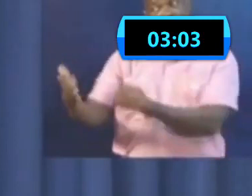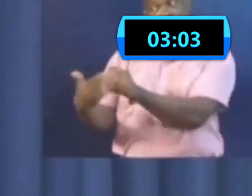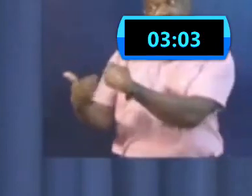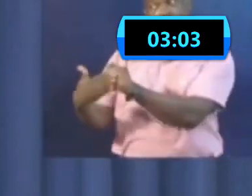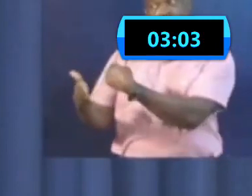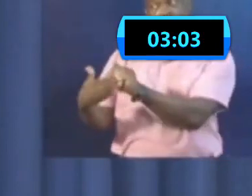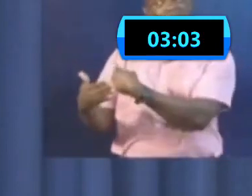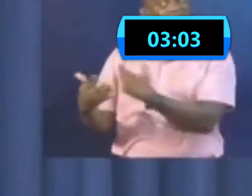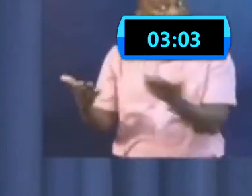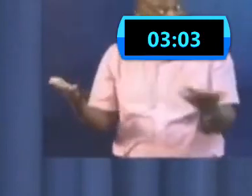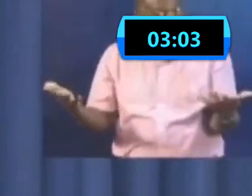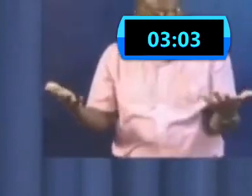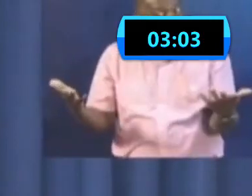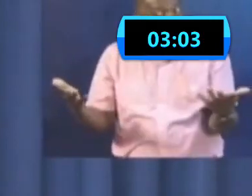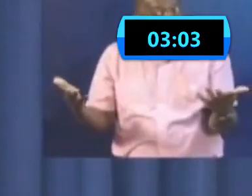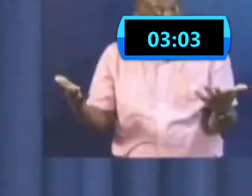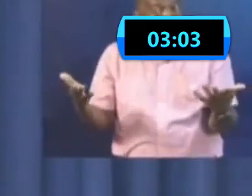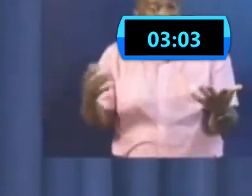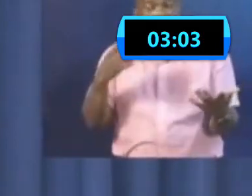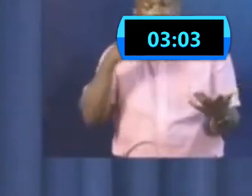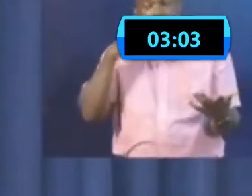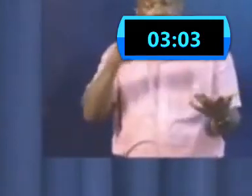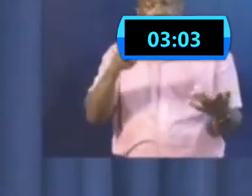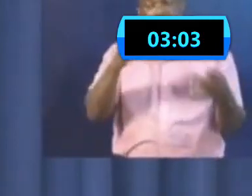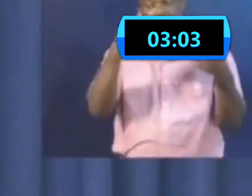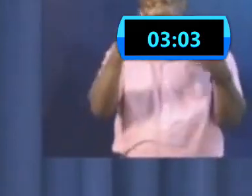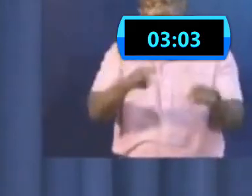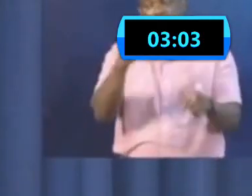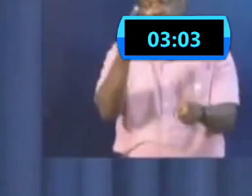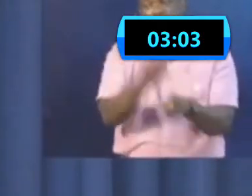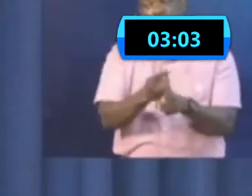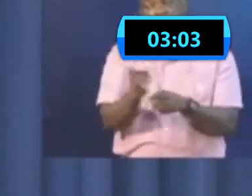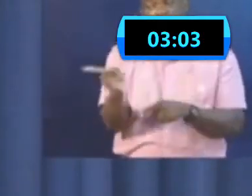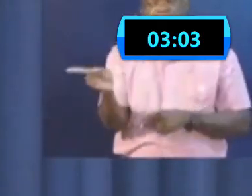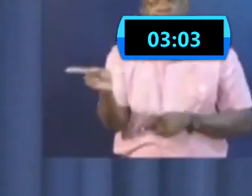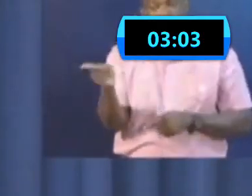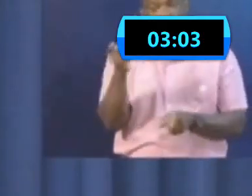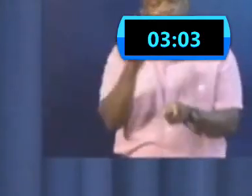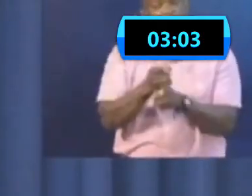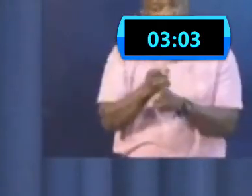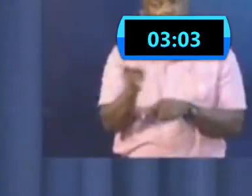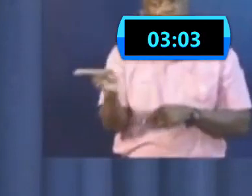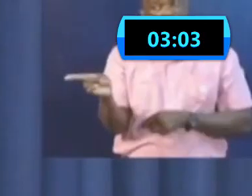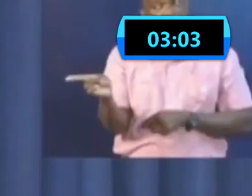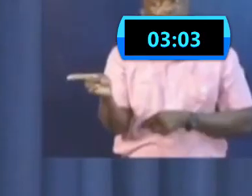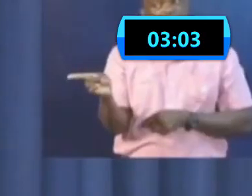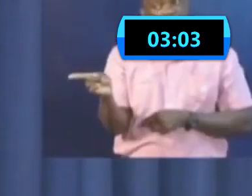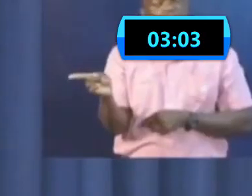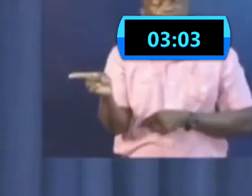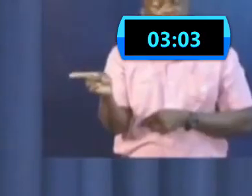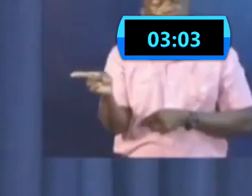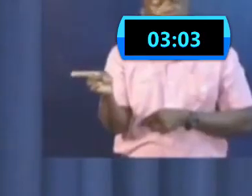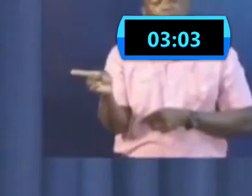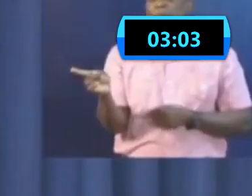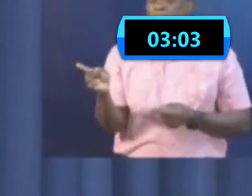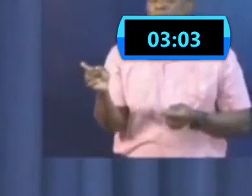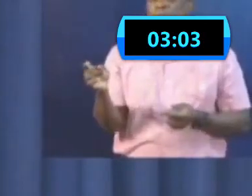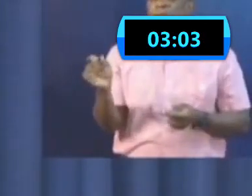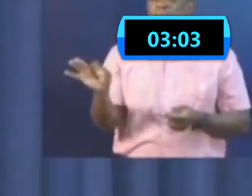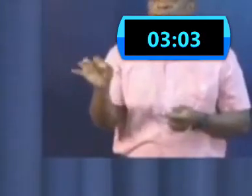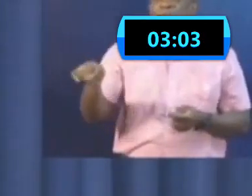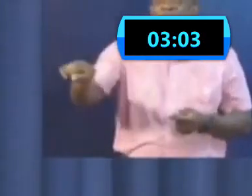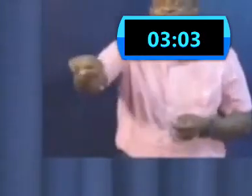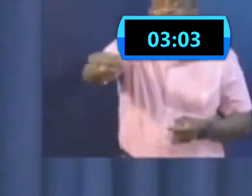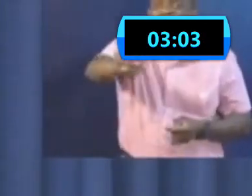And of course, we are hoping that those projections going forward, if we cooperate with what we are doing in responding, because we